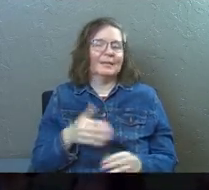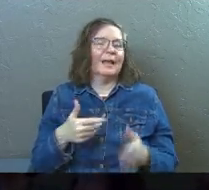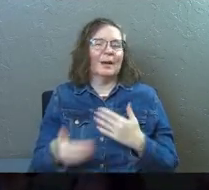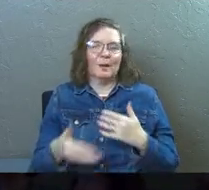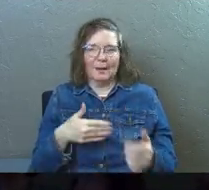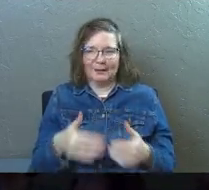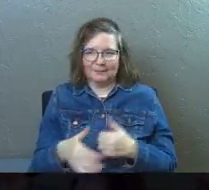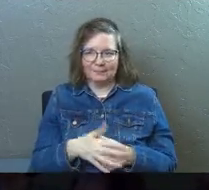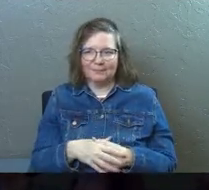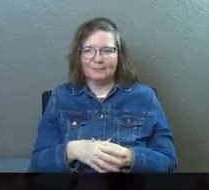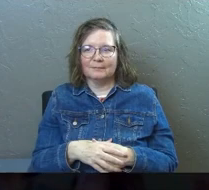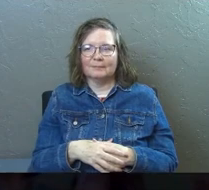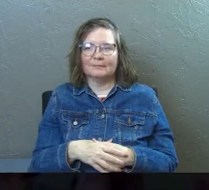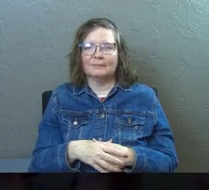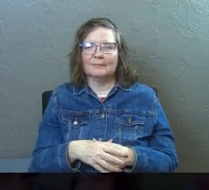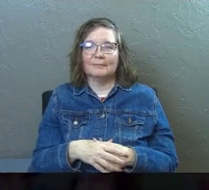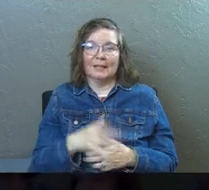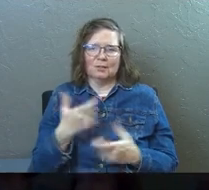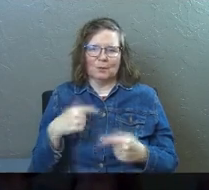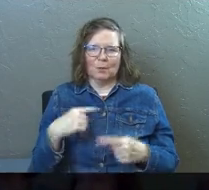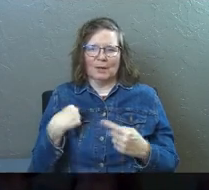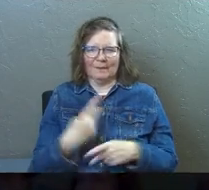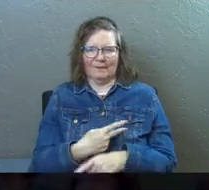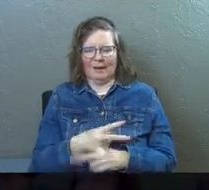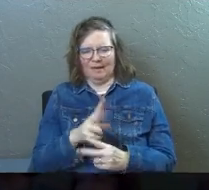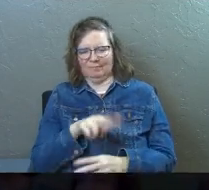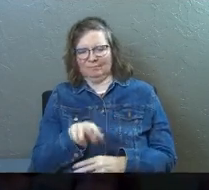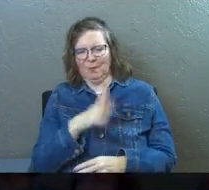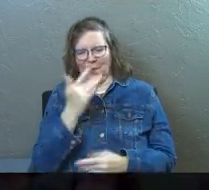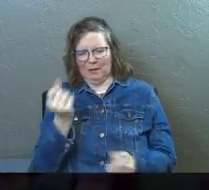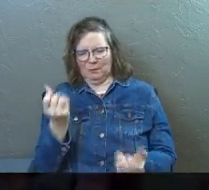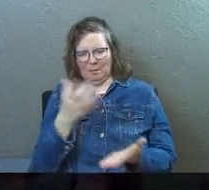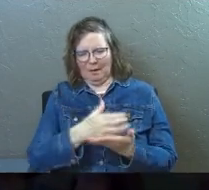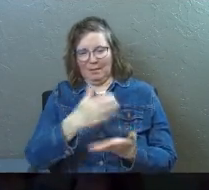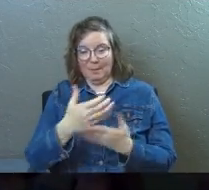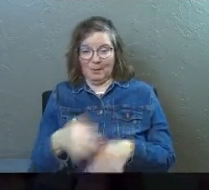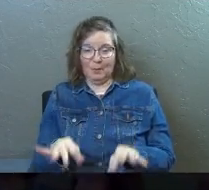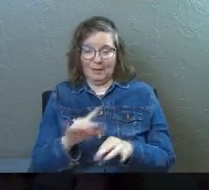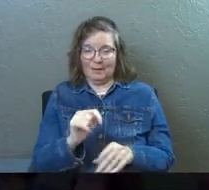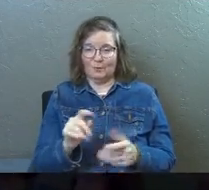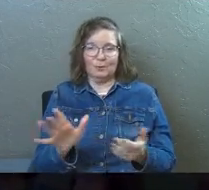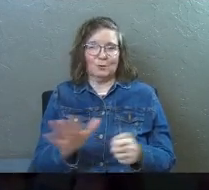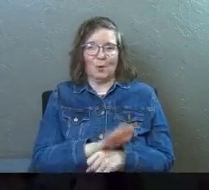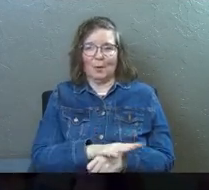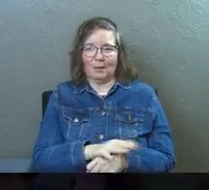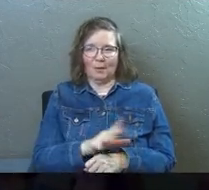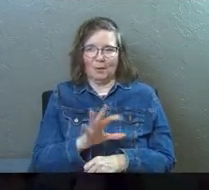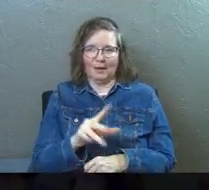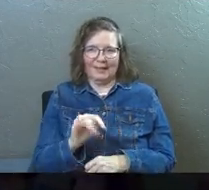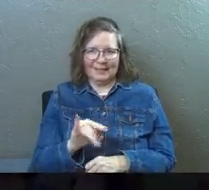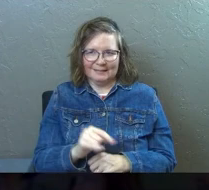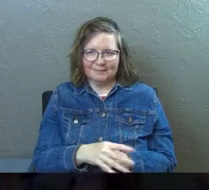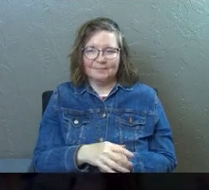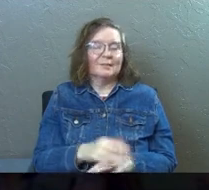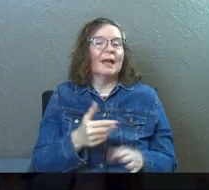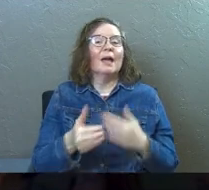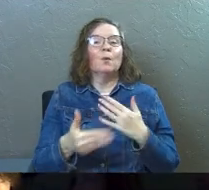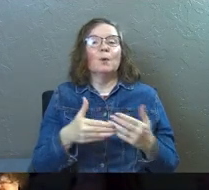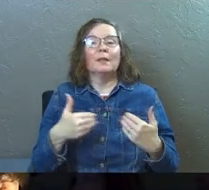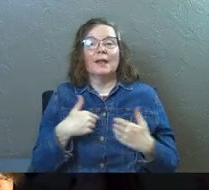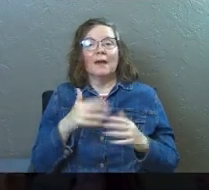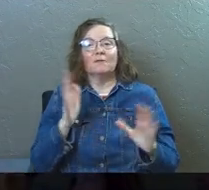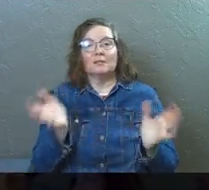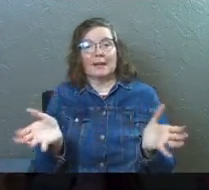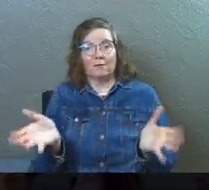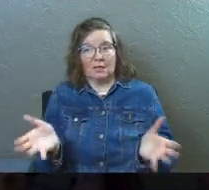Anyway, it took me a while to figure that out, too, by the way. It was worth it. Totally worth it. So anyway, they're